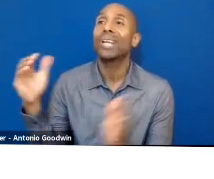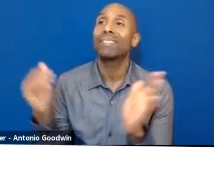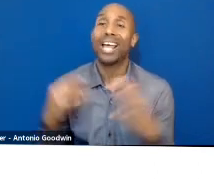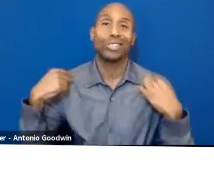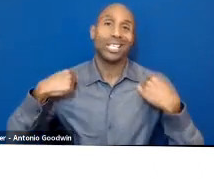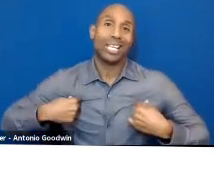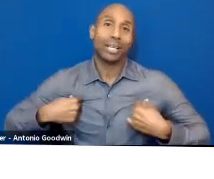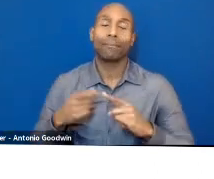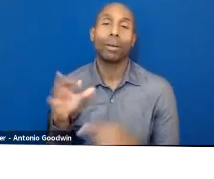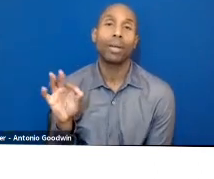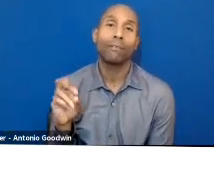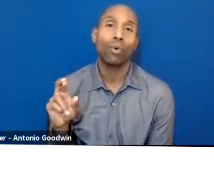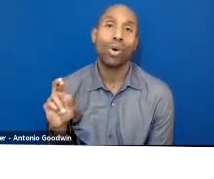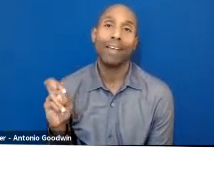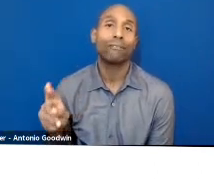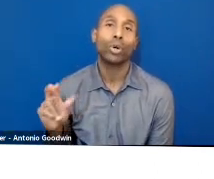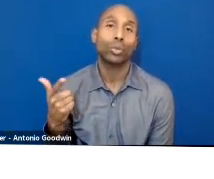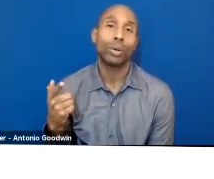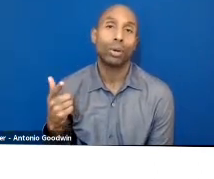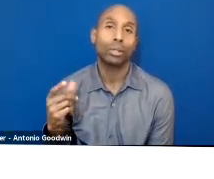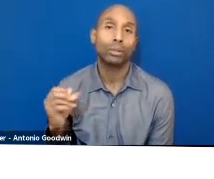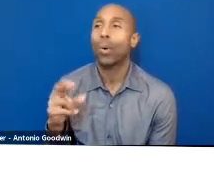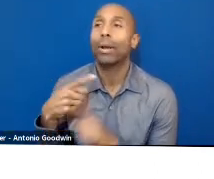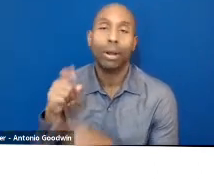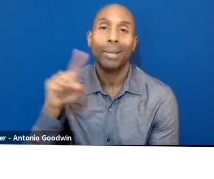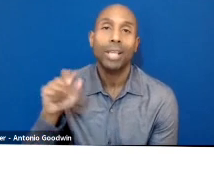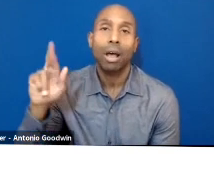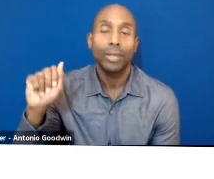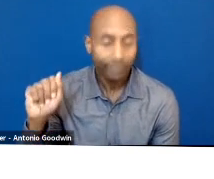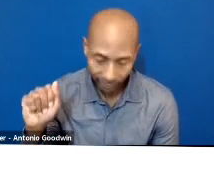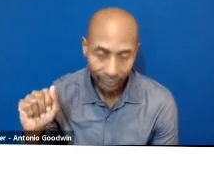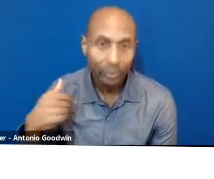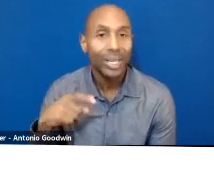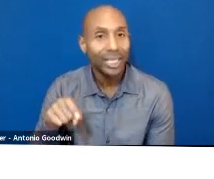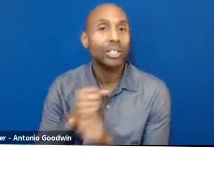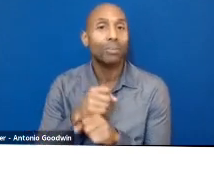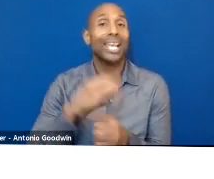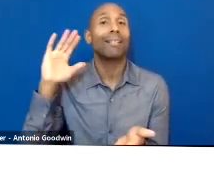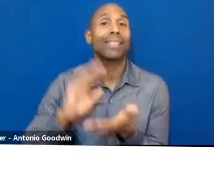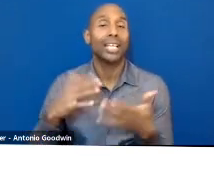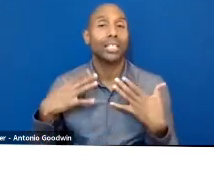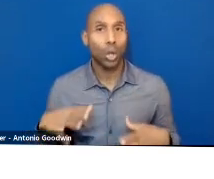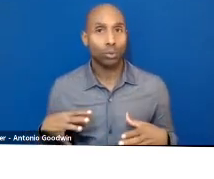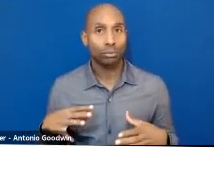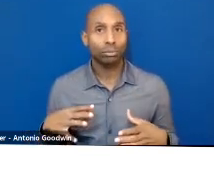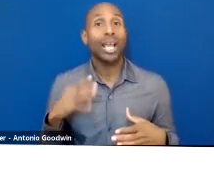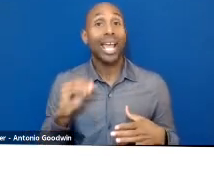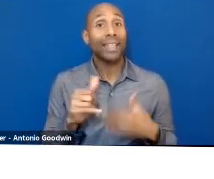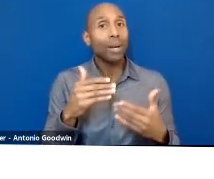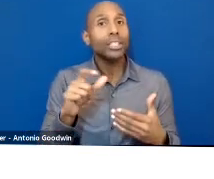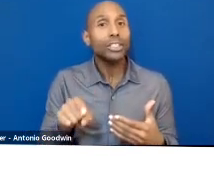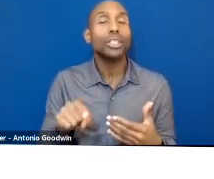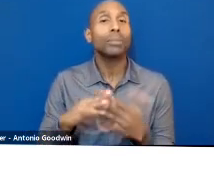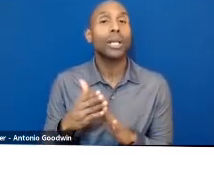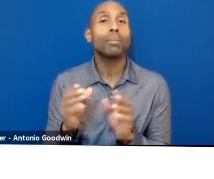21 or even Zara. We need to make less clothes in general and make them slower and at a higher quality so that they last